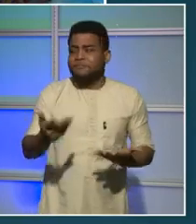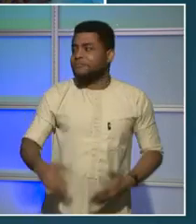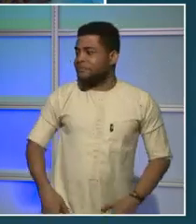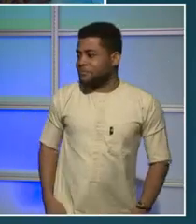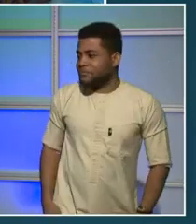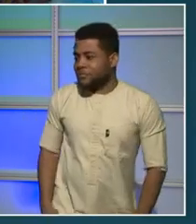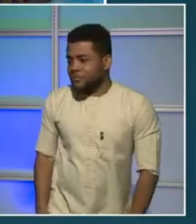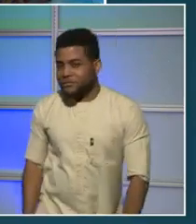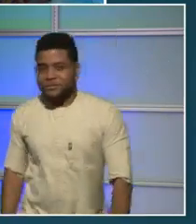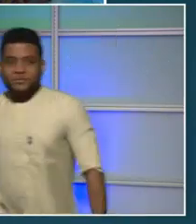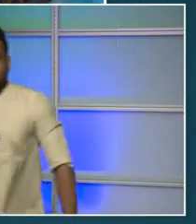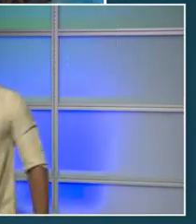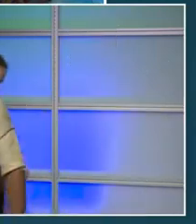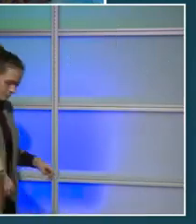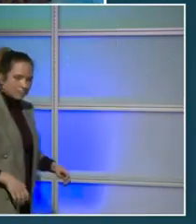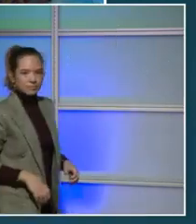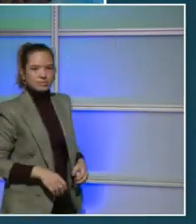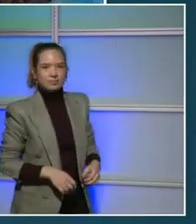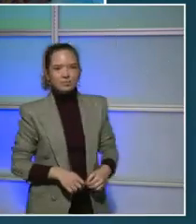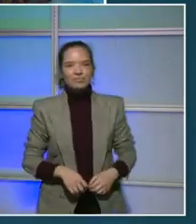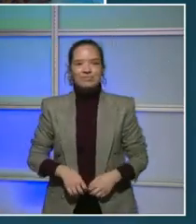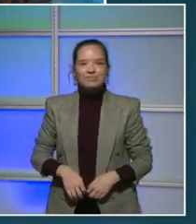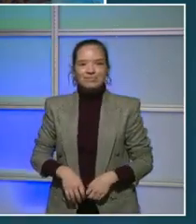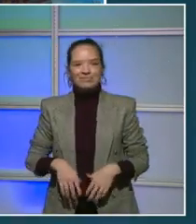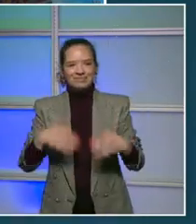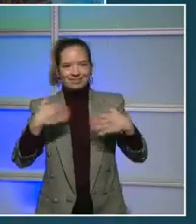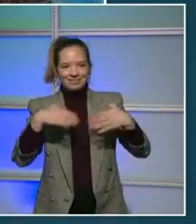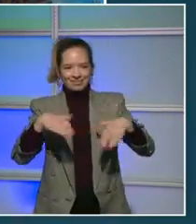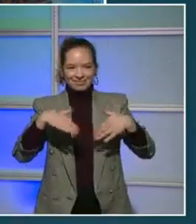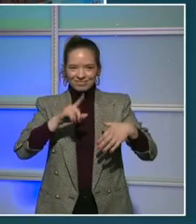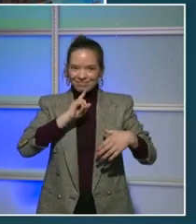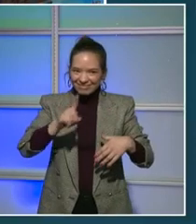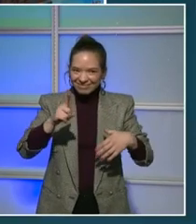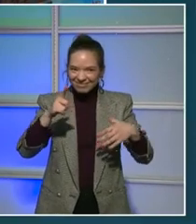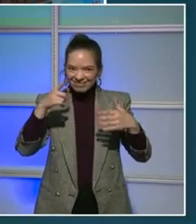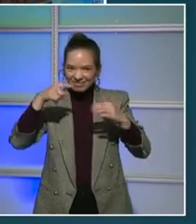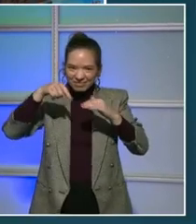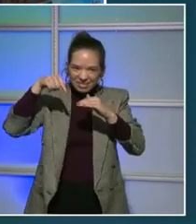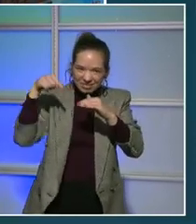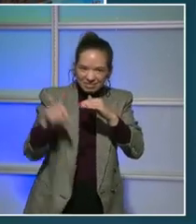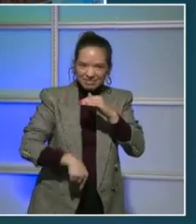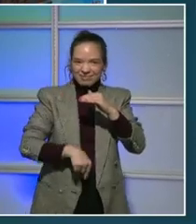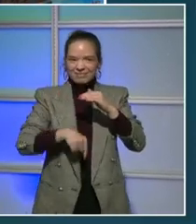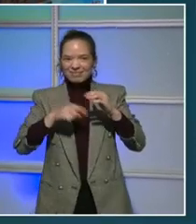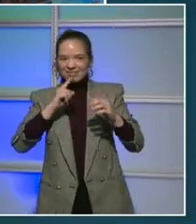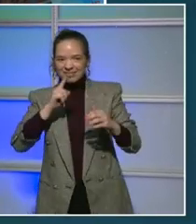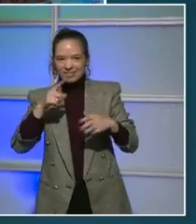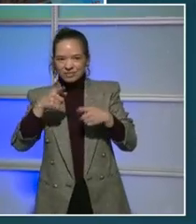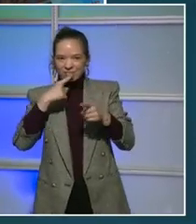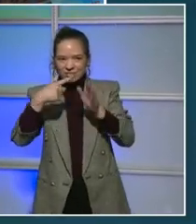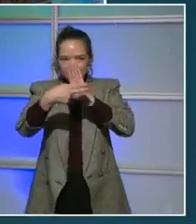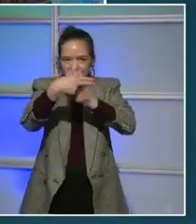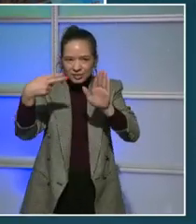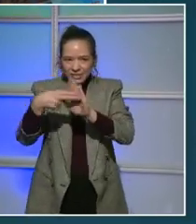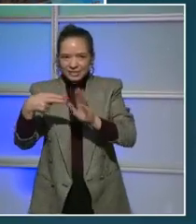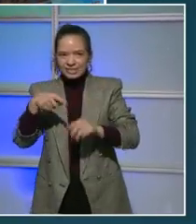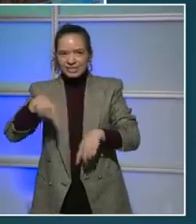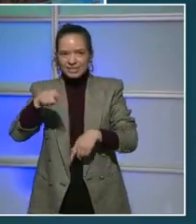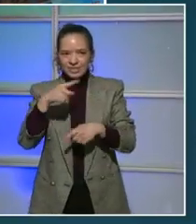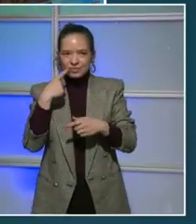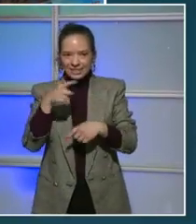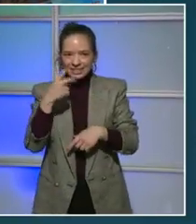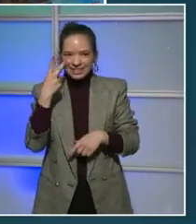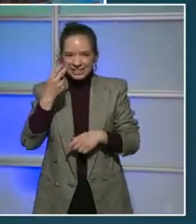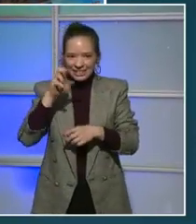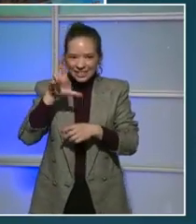it got pretty intense in there. I definitely understand why these are our COVID heroes because they work well under pressure.